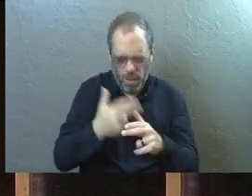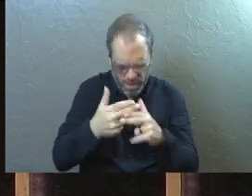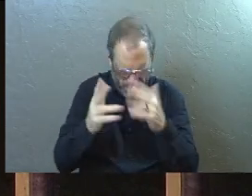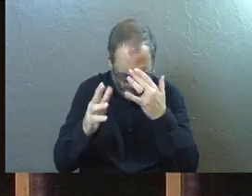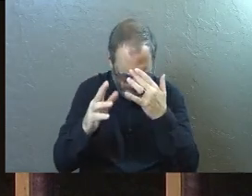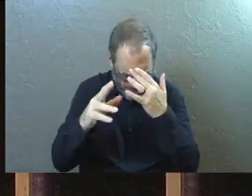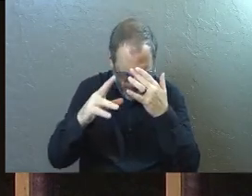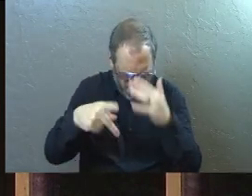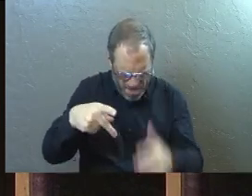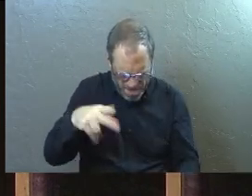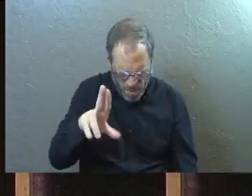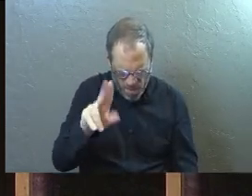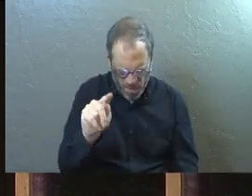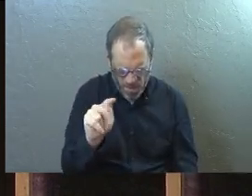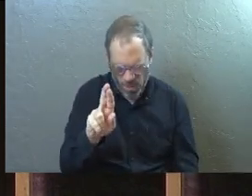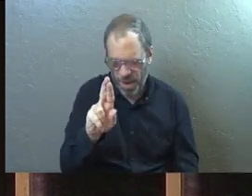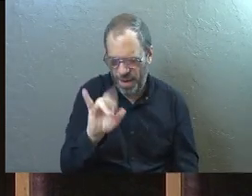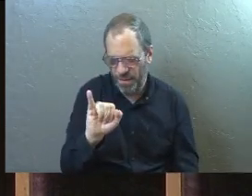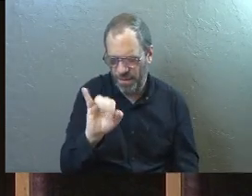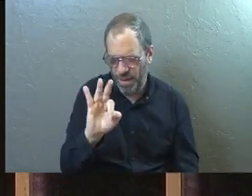putrefaction.